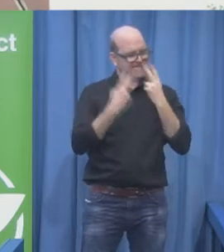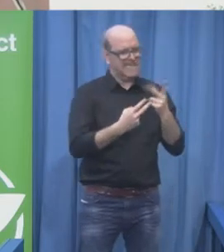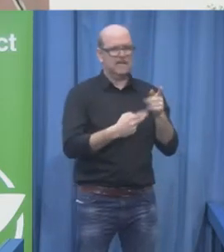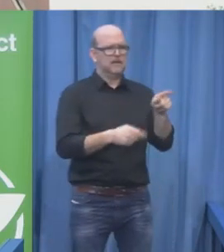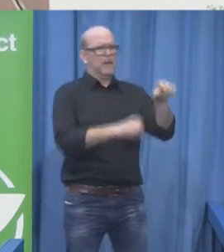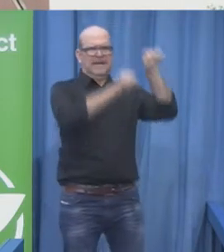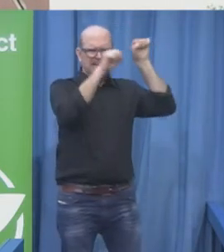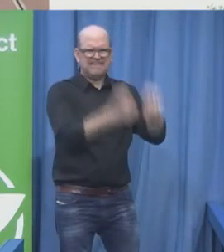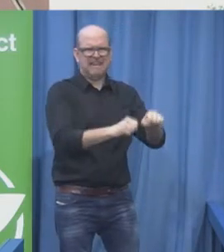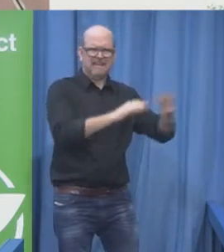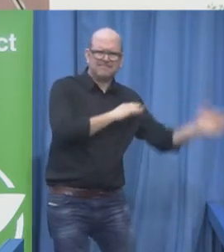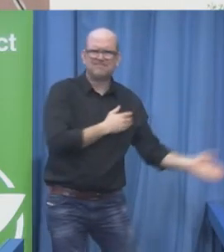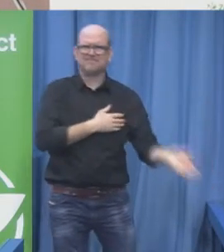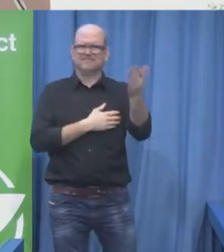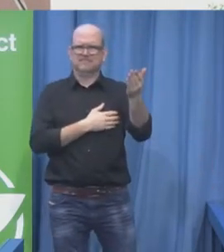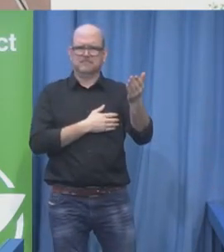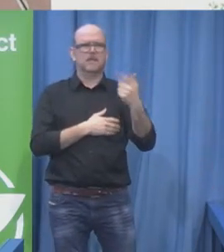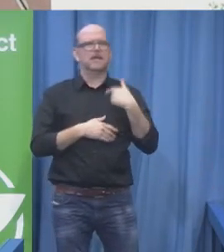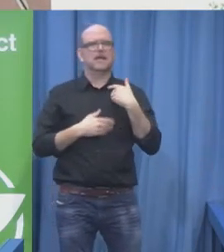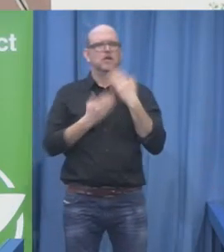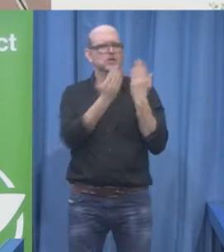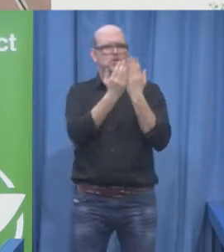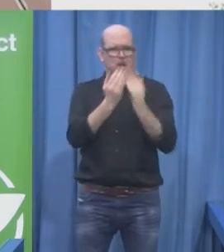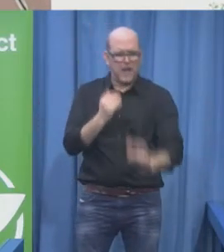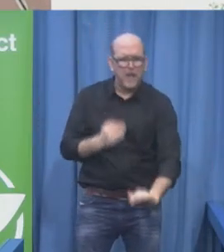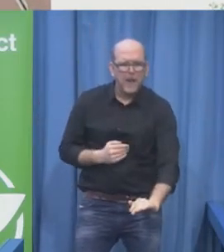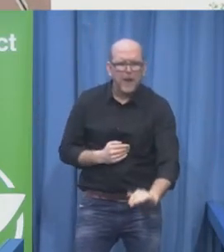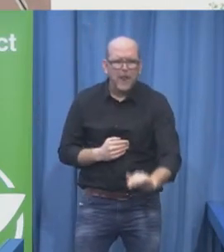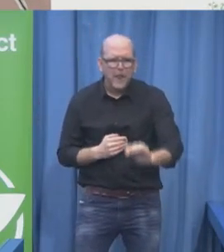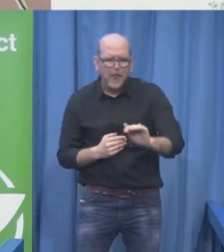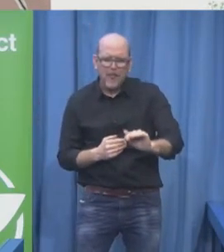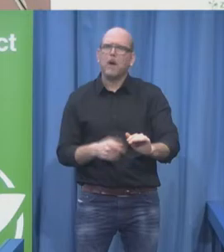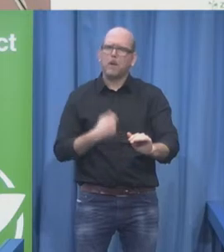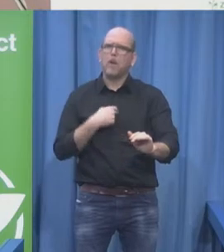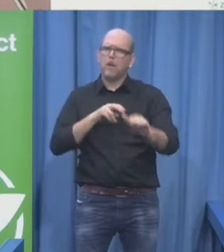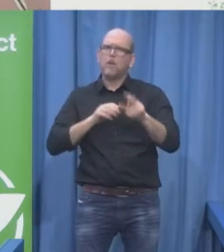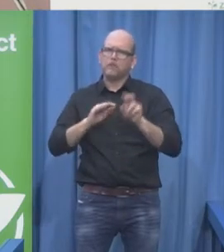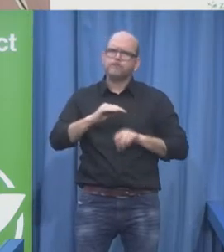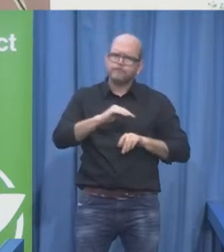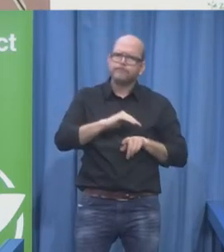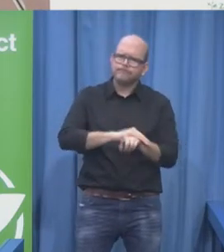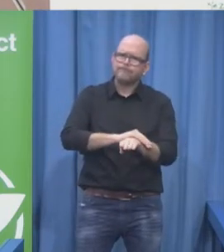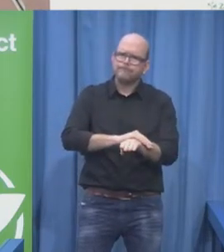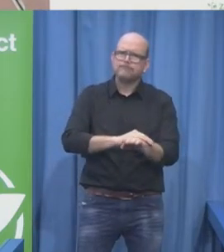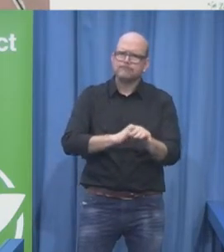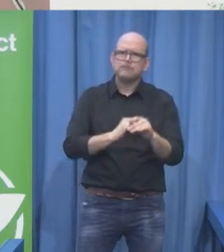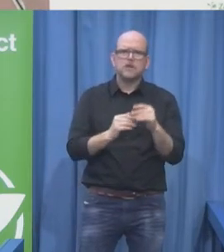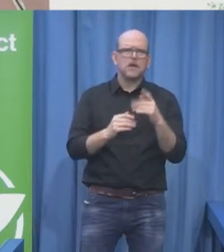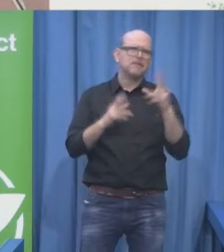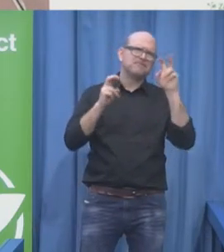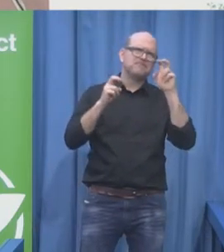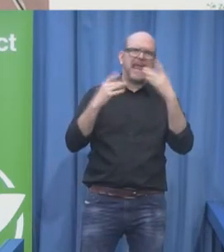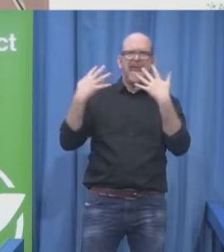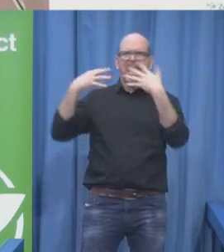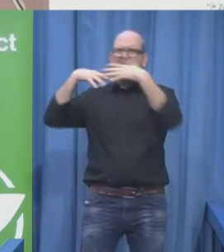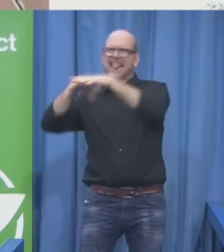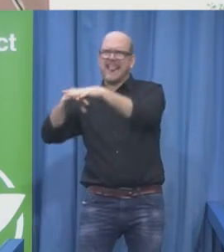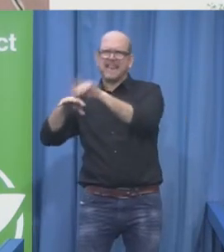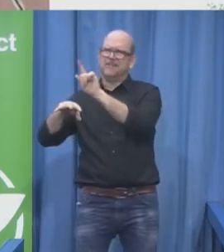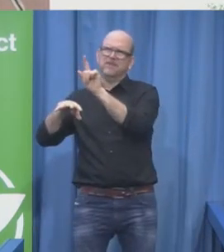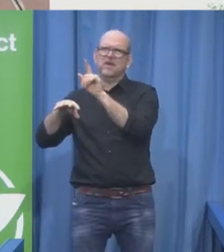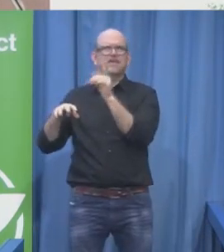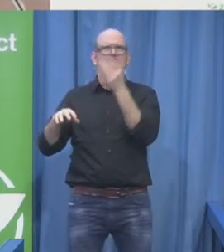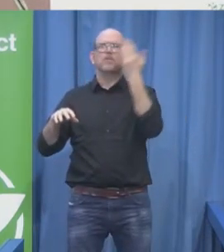laws in Italy yet, of including, integrating children with disabilities in the ordinary school.